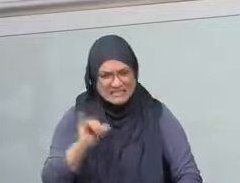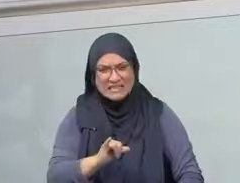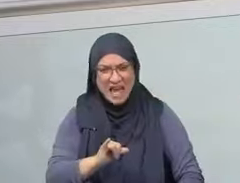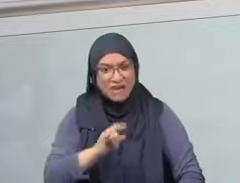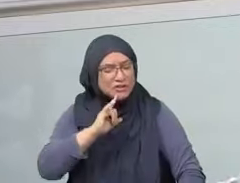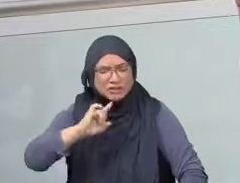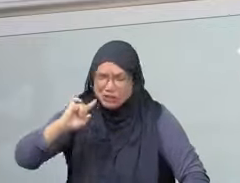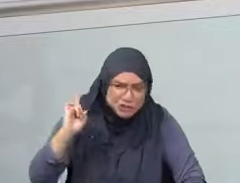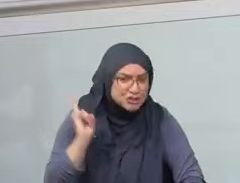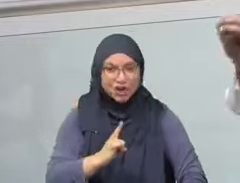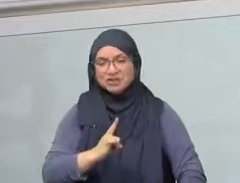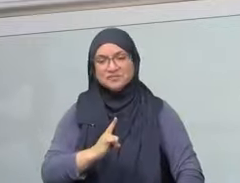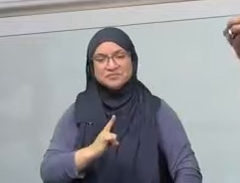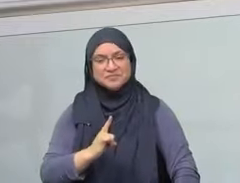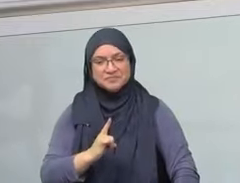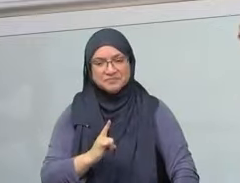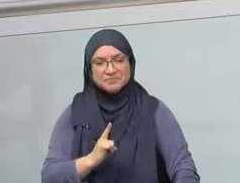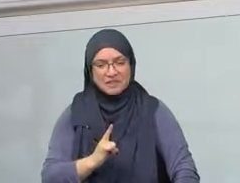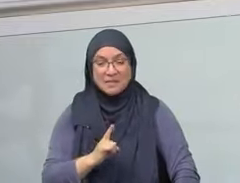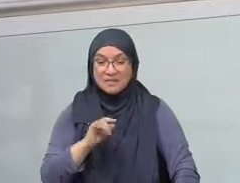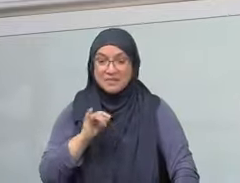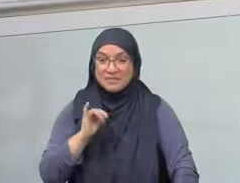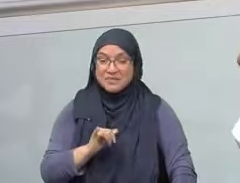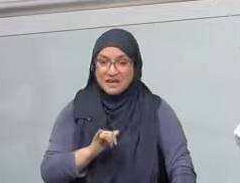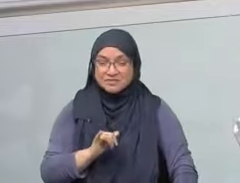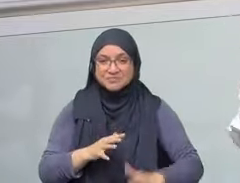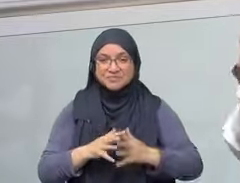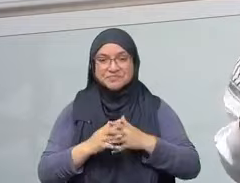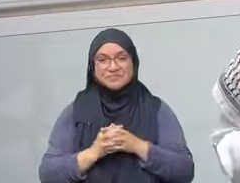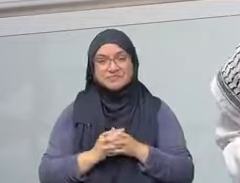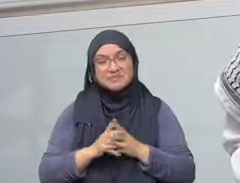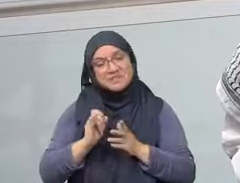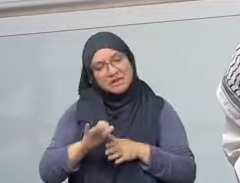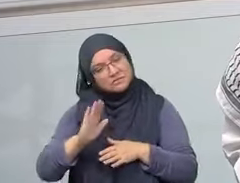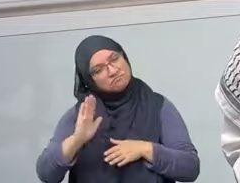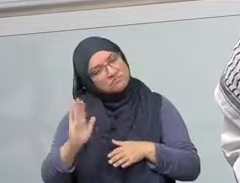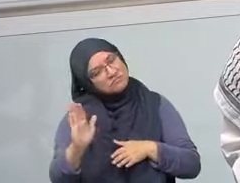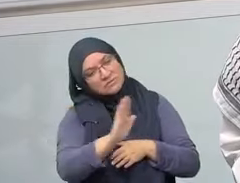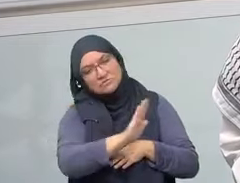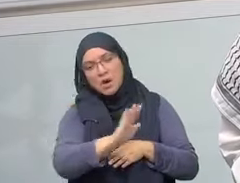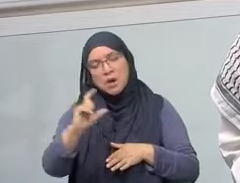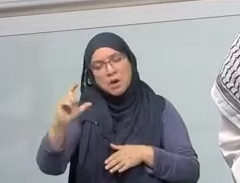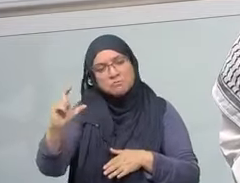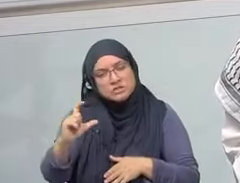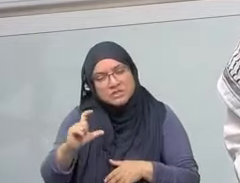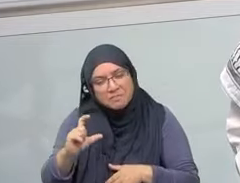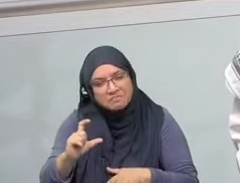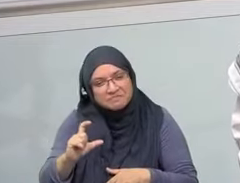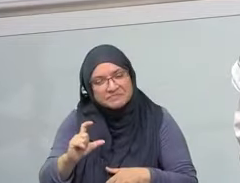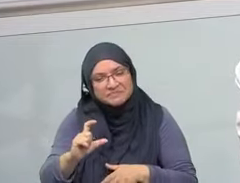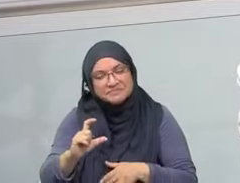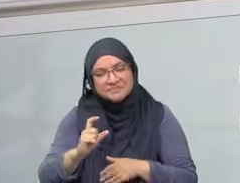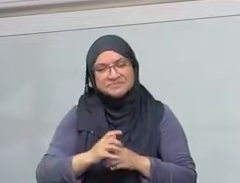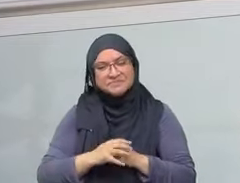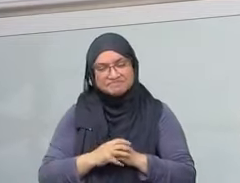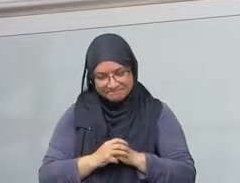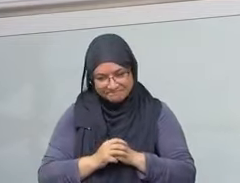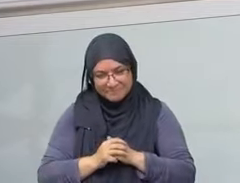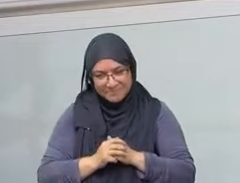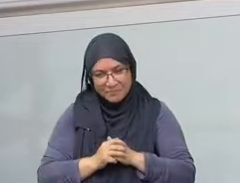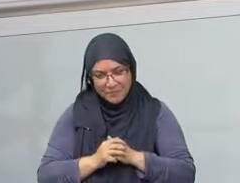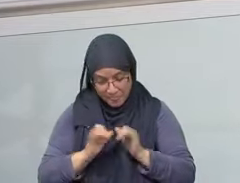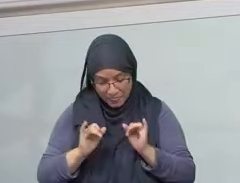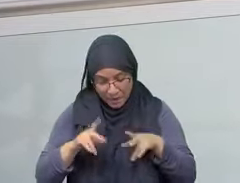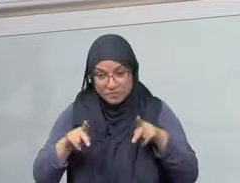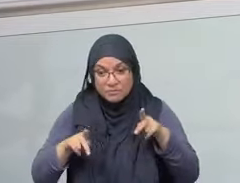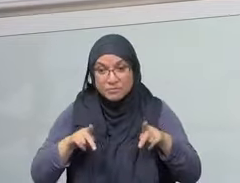these people Ya Rasulullah. The Sahaba. The companions are asking. Who are these incredible human beings that you're talking about. Qala alayhi salatu wa salam. Bi bayt al